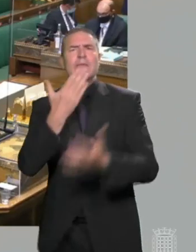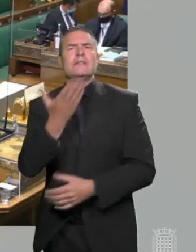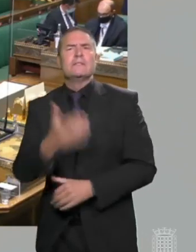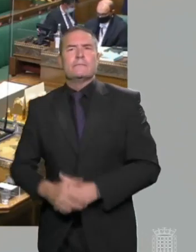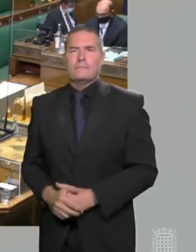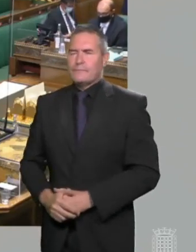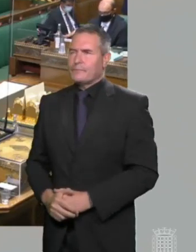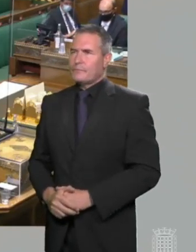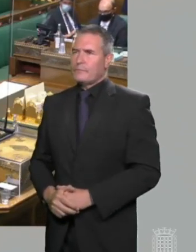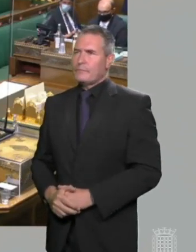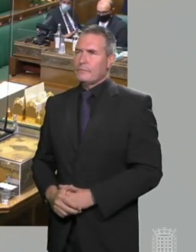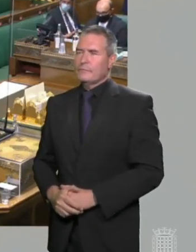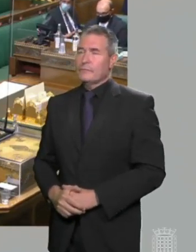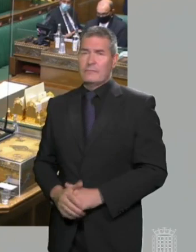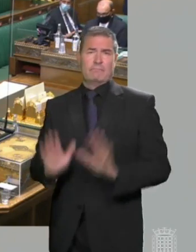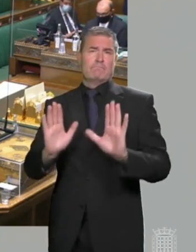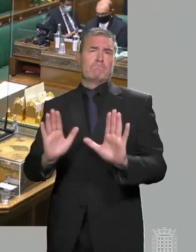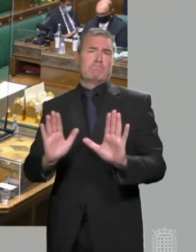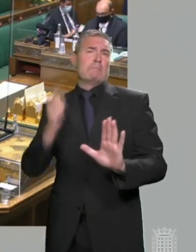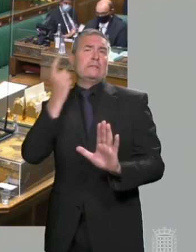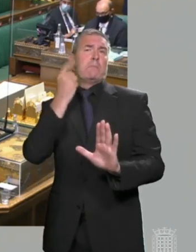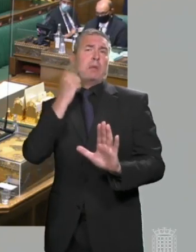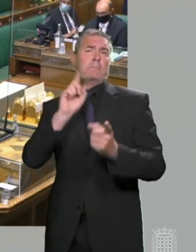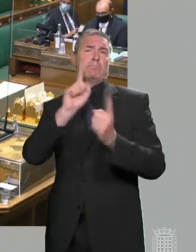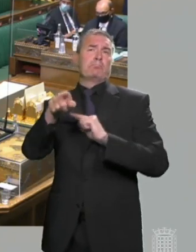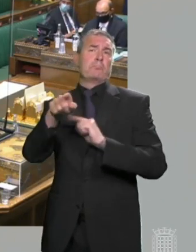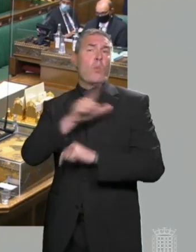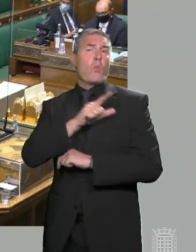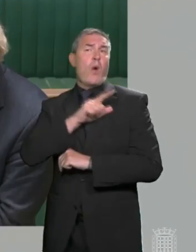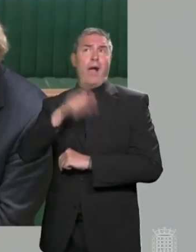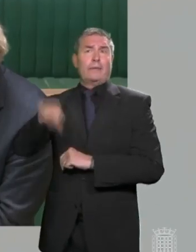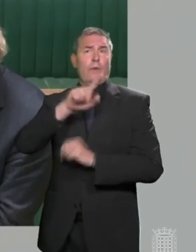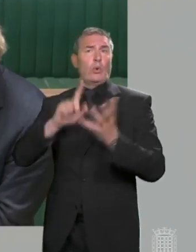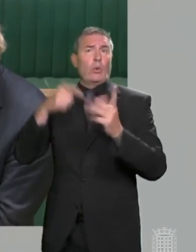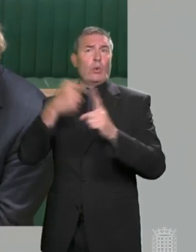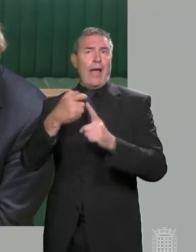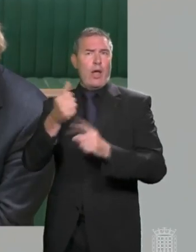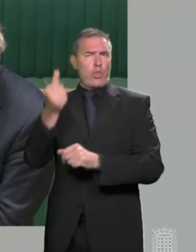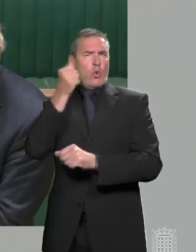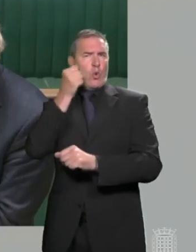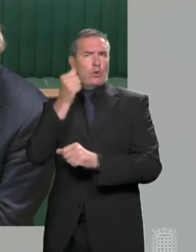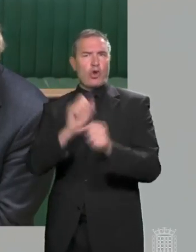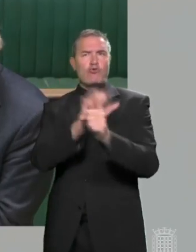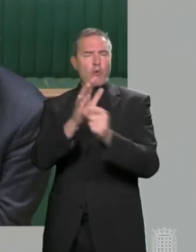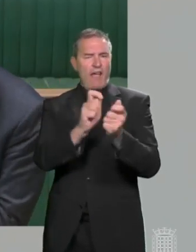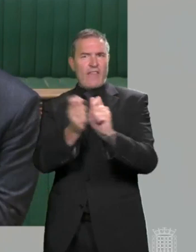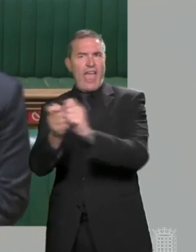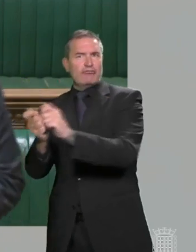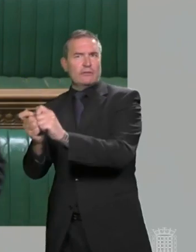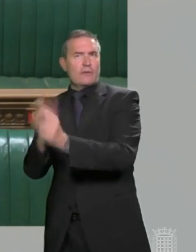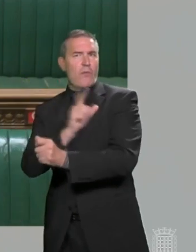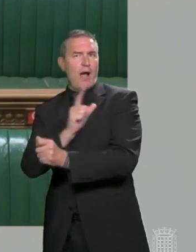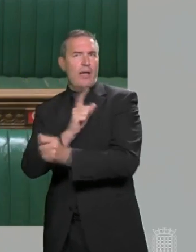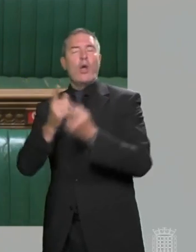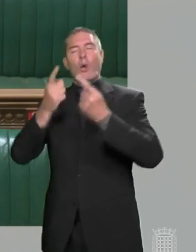Minister. Mr Speaker, there's a very simple reason why the UK generally has a better understanding of the variants in this country. That's because